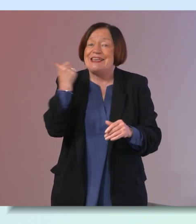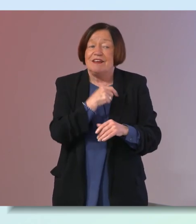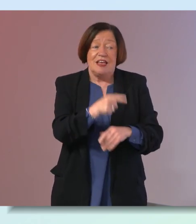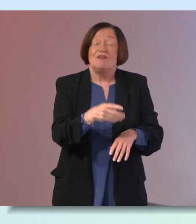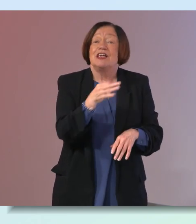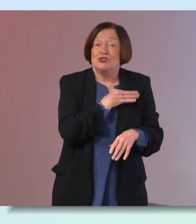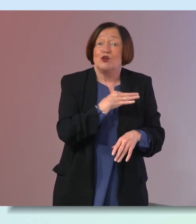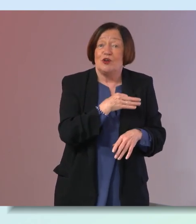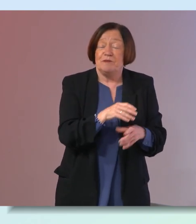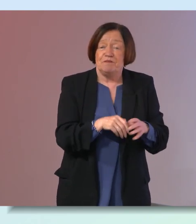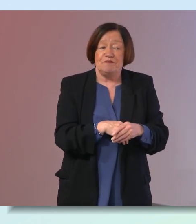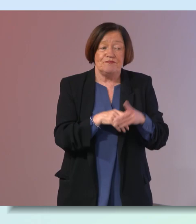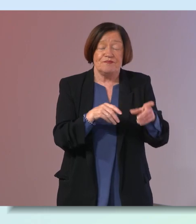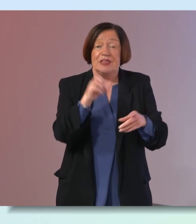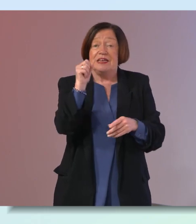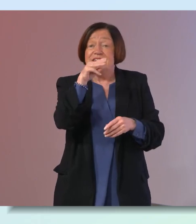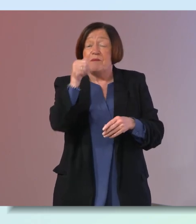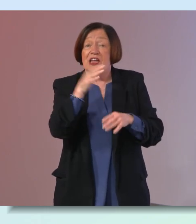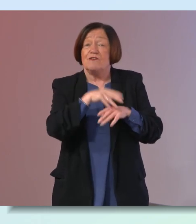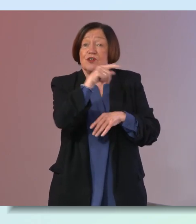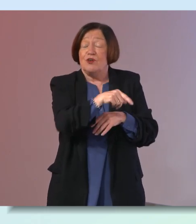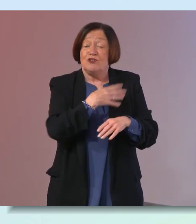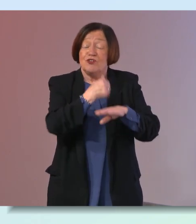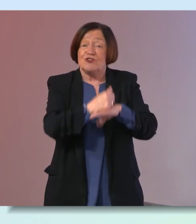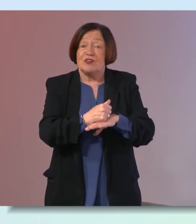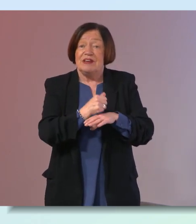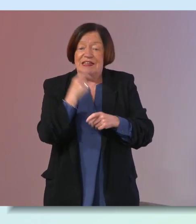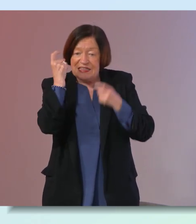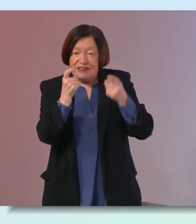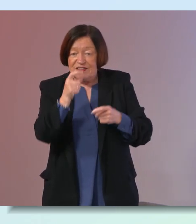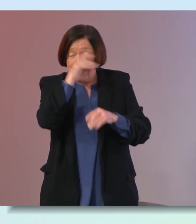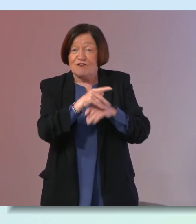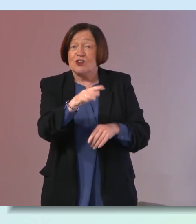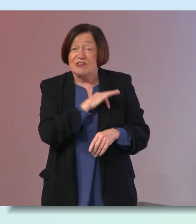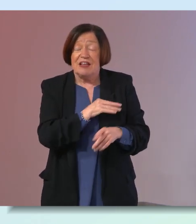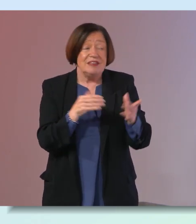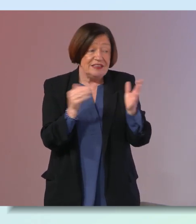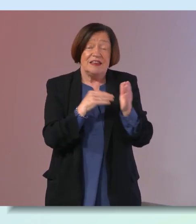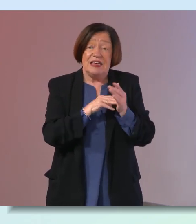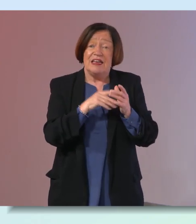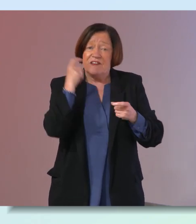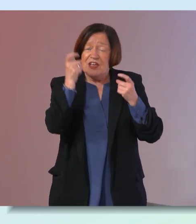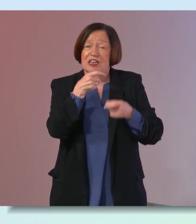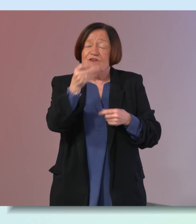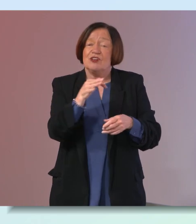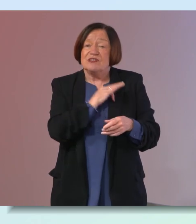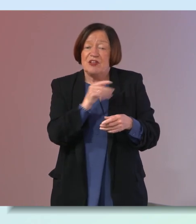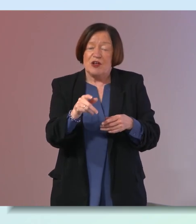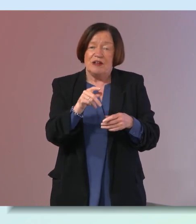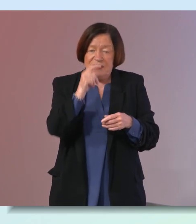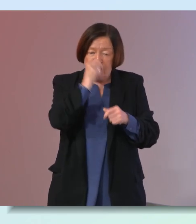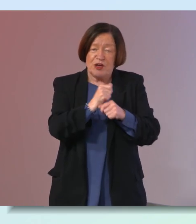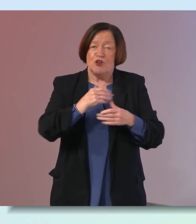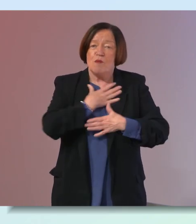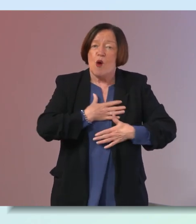really good as well you can make those uh samantha for you is just basically take stock think of yourself yeah take stock think of yourself think about your emotions